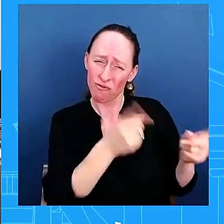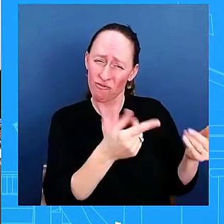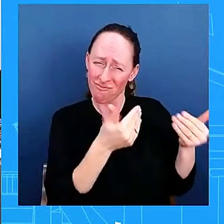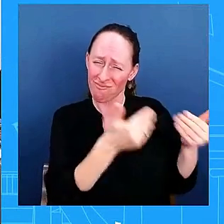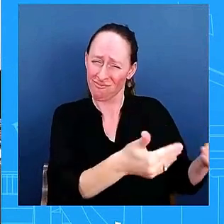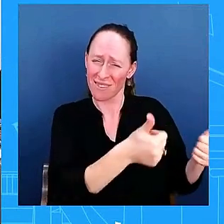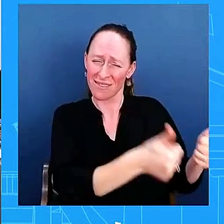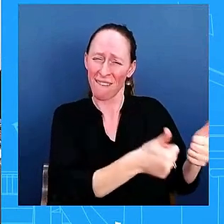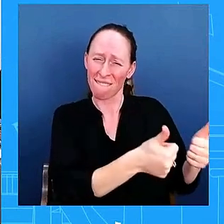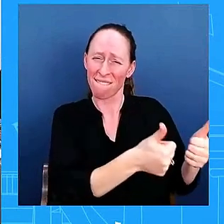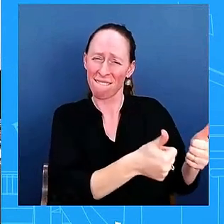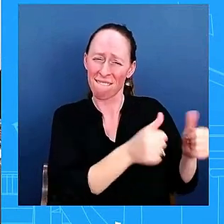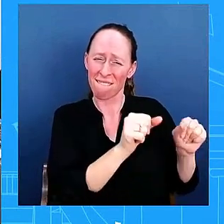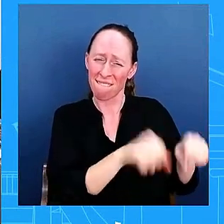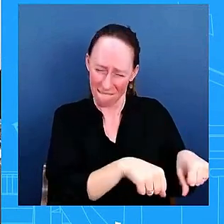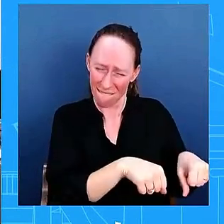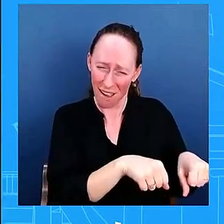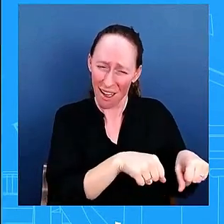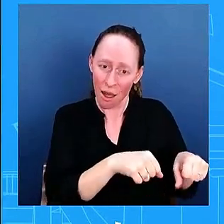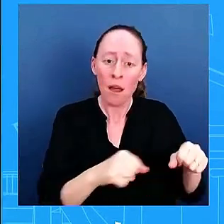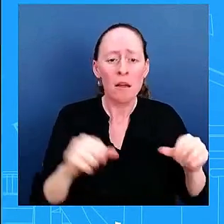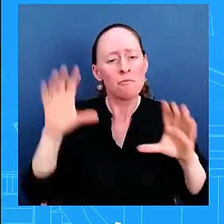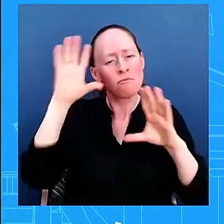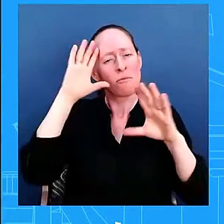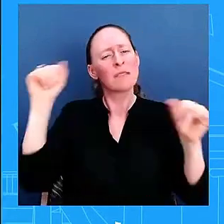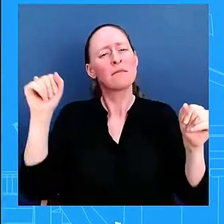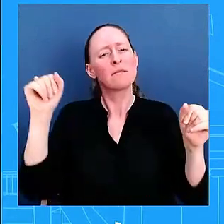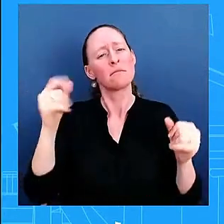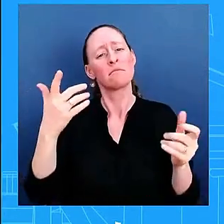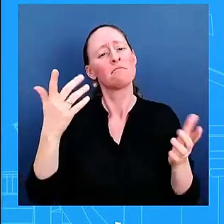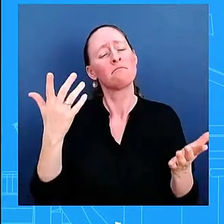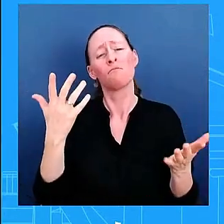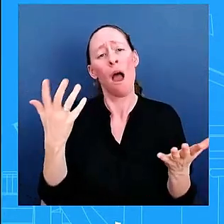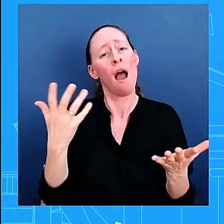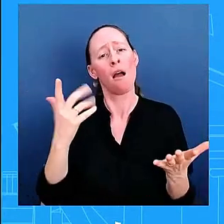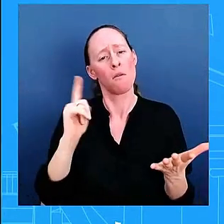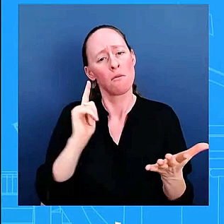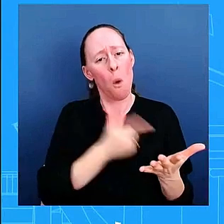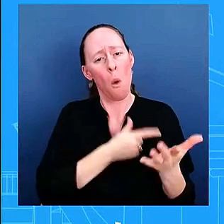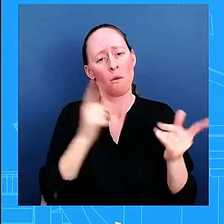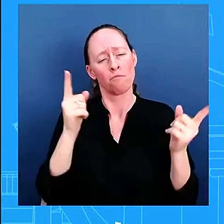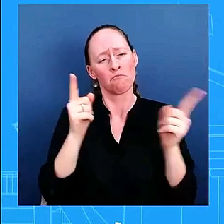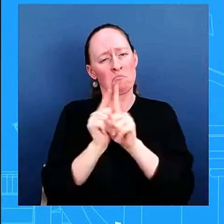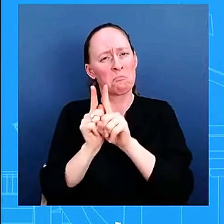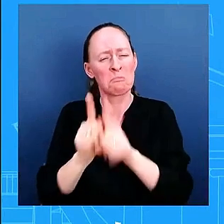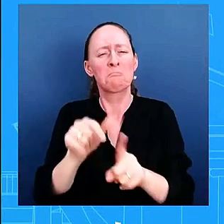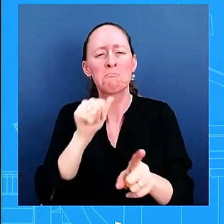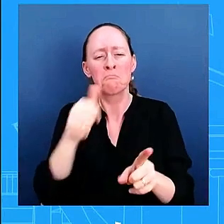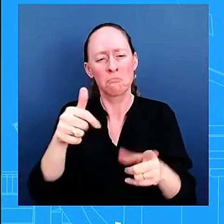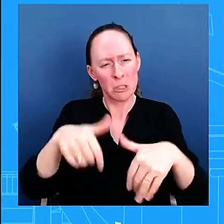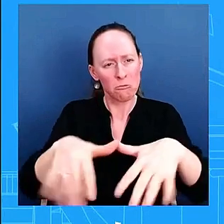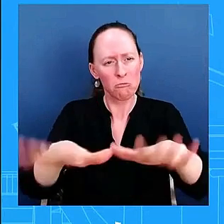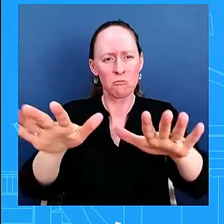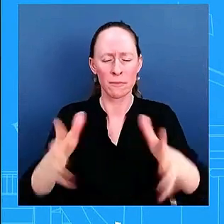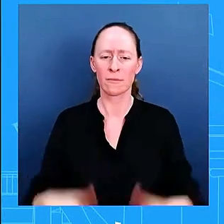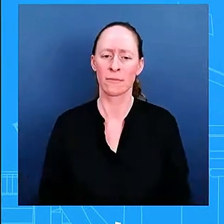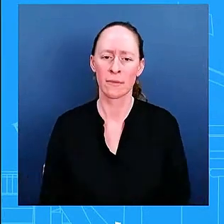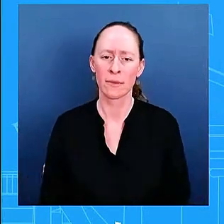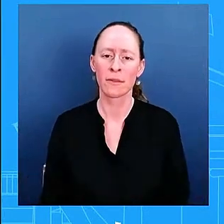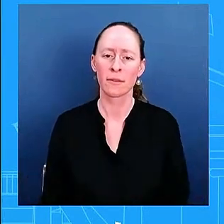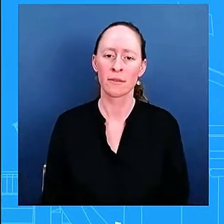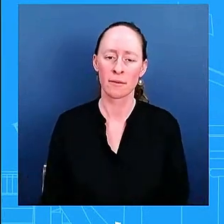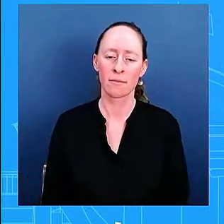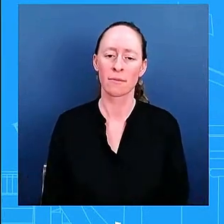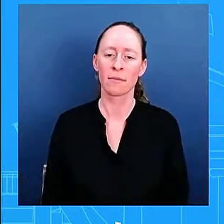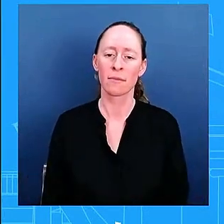required to be a loyal vice president to president i disagree i mean the interviews that i have seen you've seen a incredibly